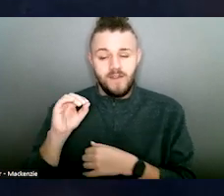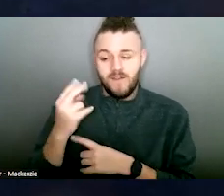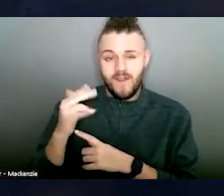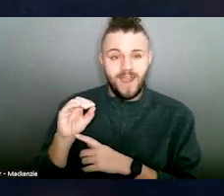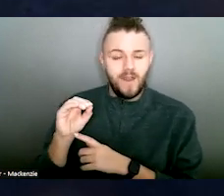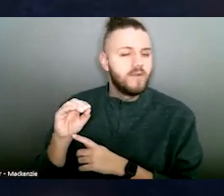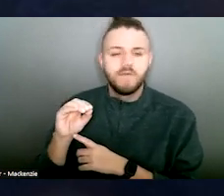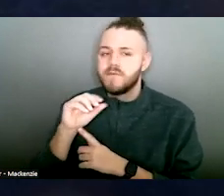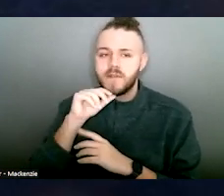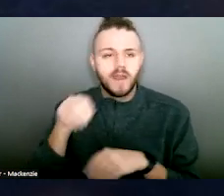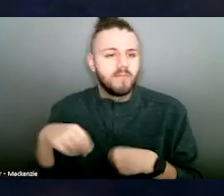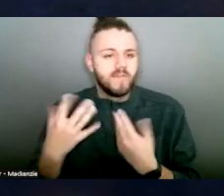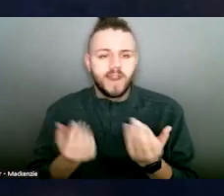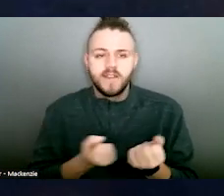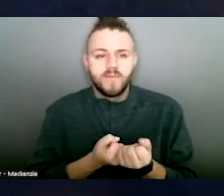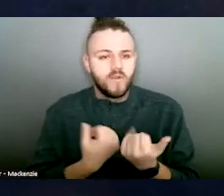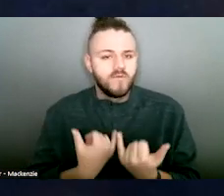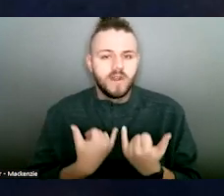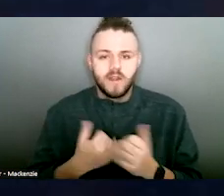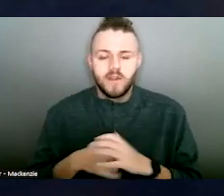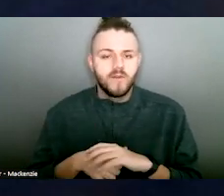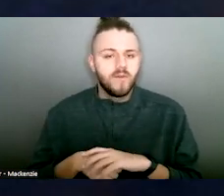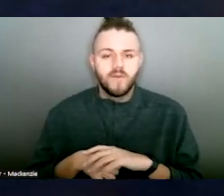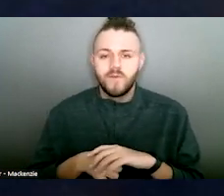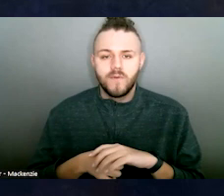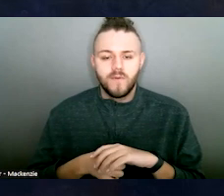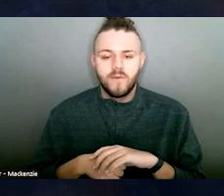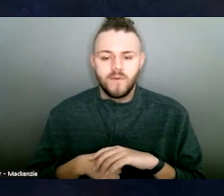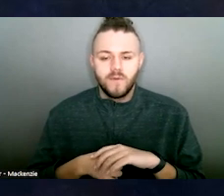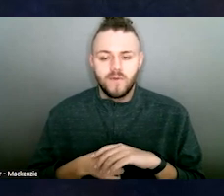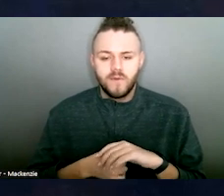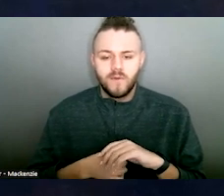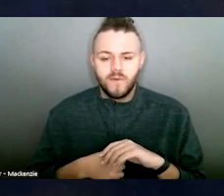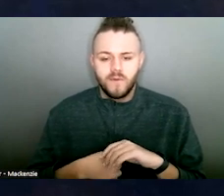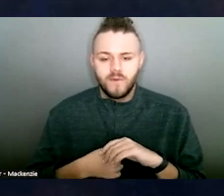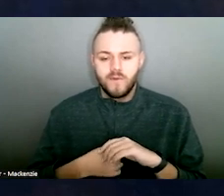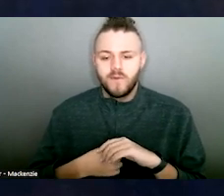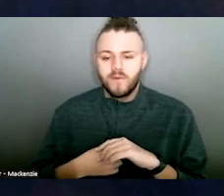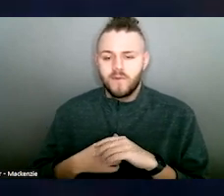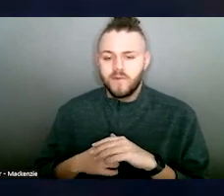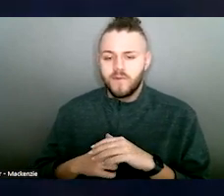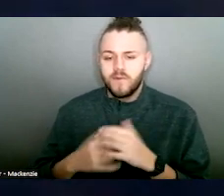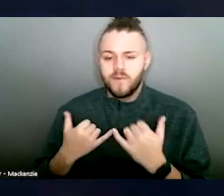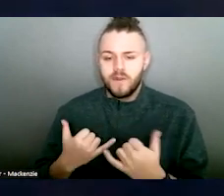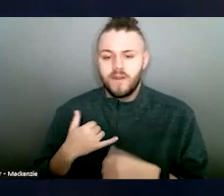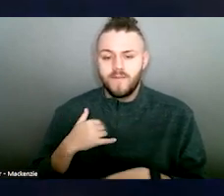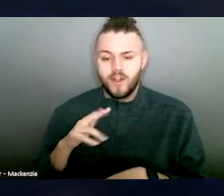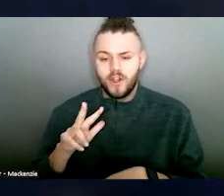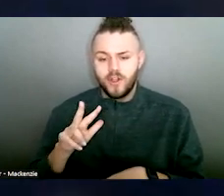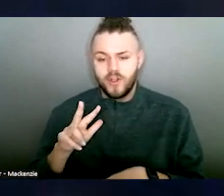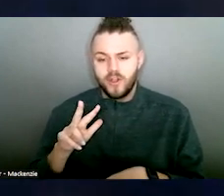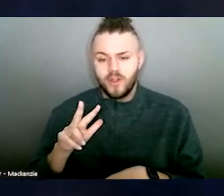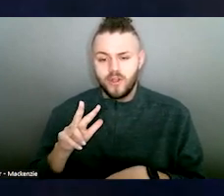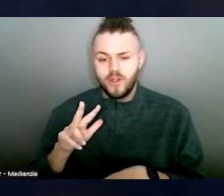providing that support. On a per capita basis, Ohio spent only $0.32 last